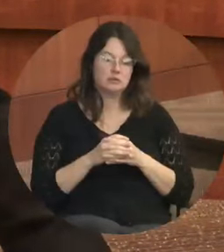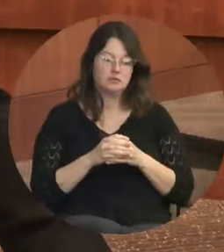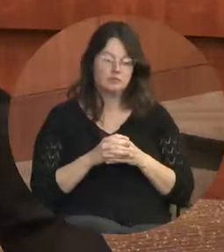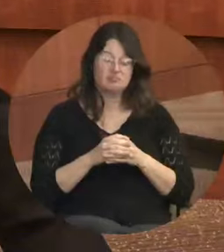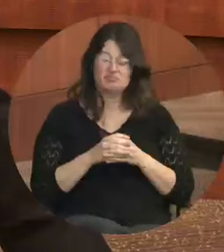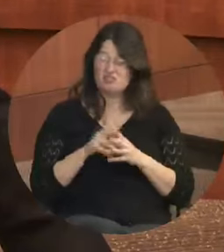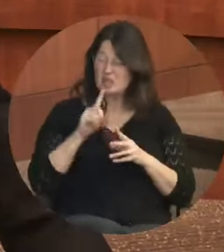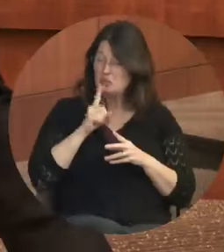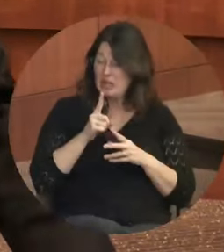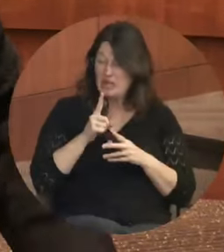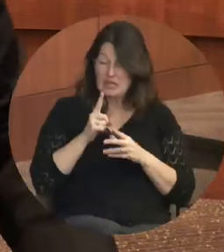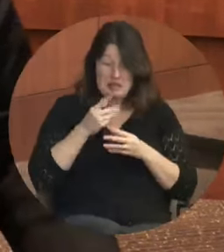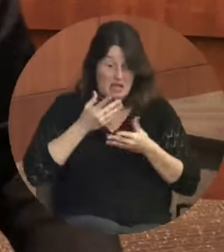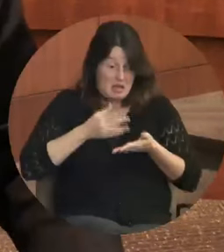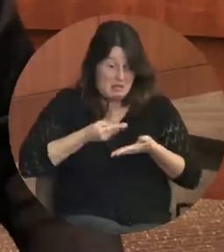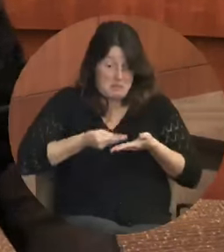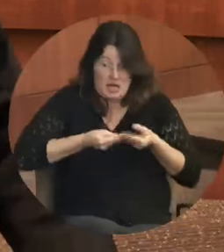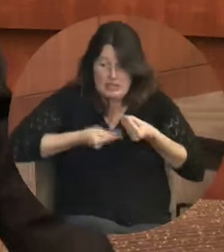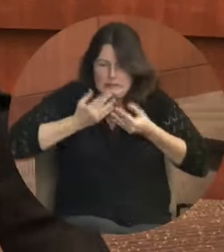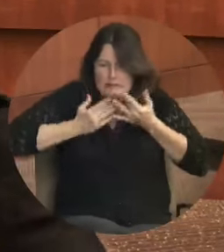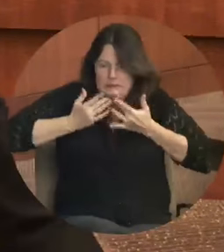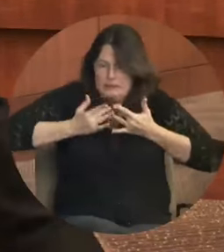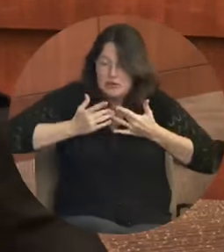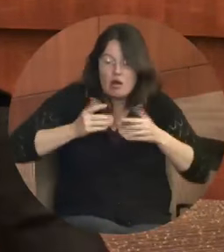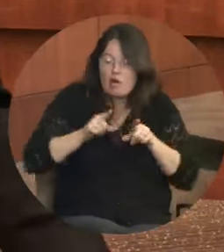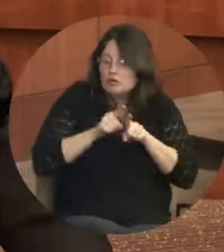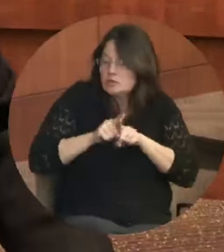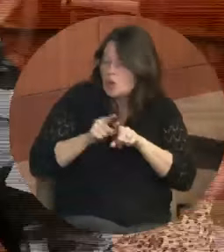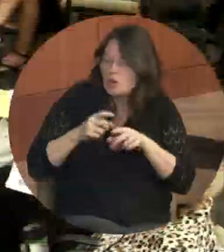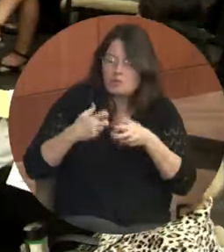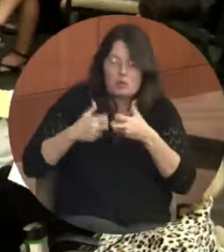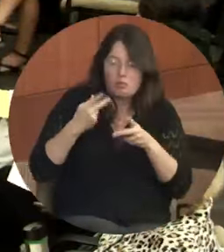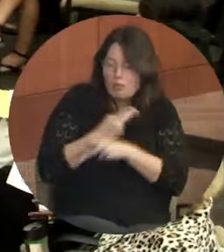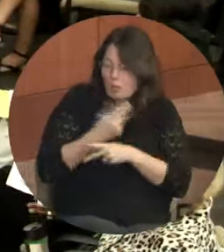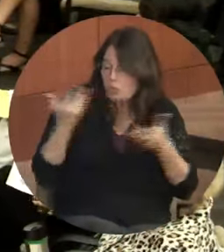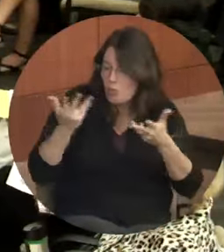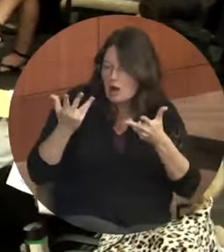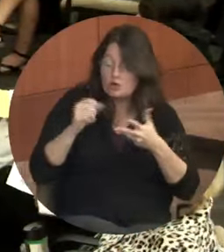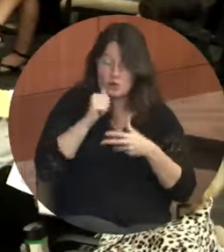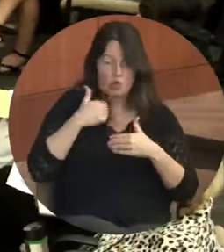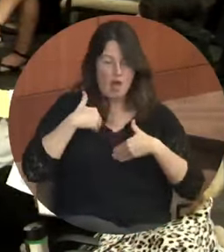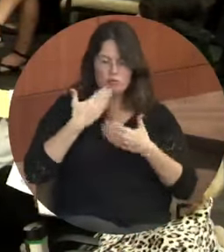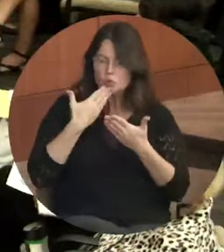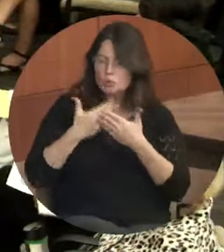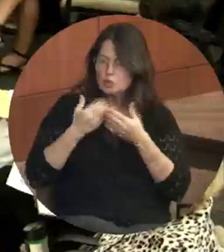many of us count on, like affordable housing and reliable transportation.